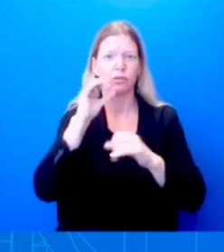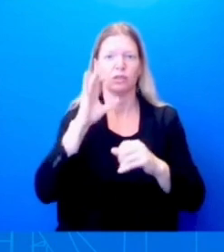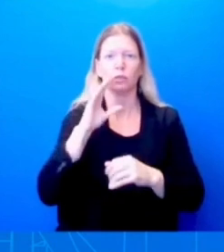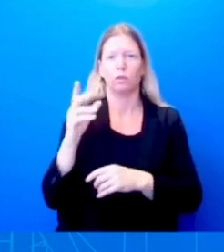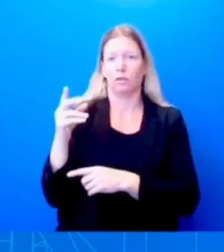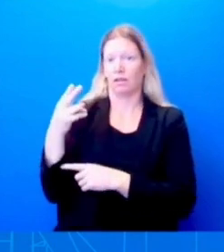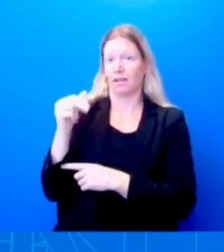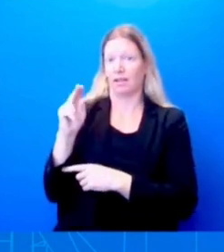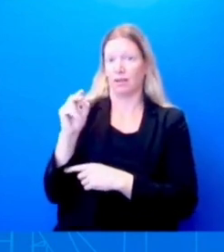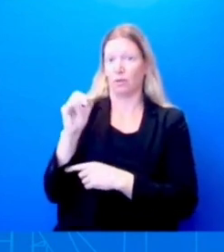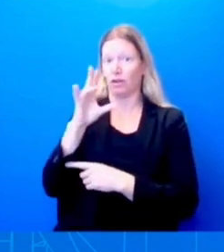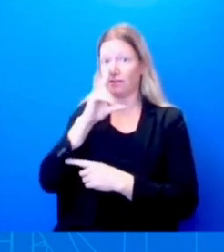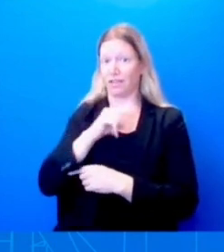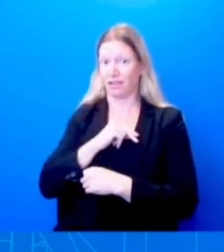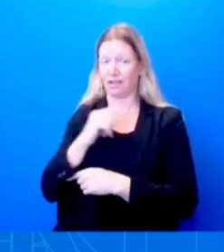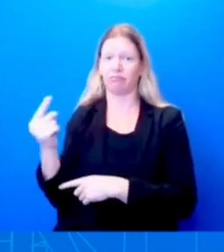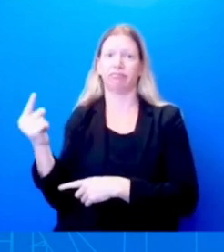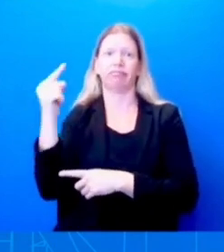families.